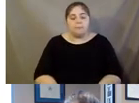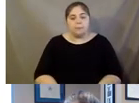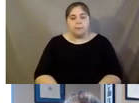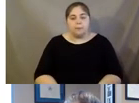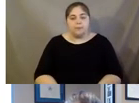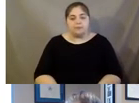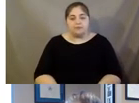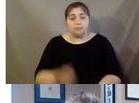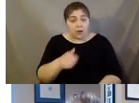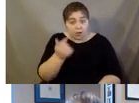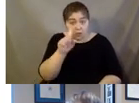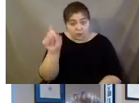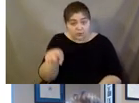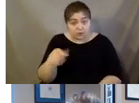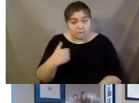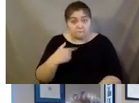Any other questions?